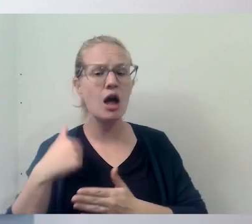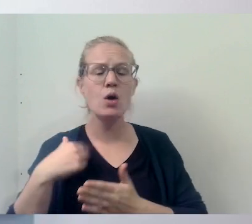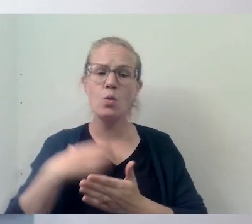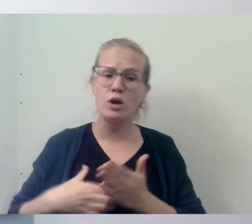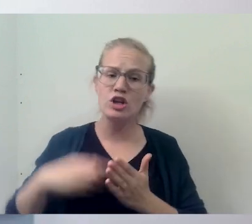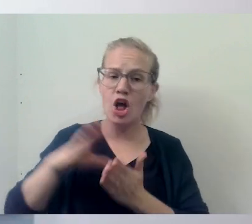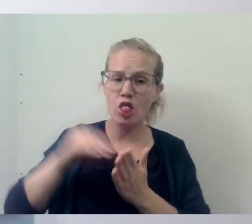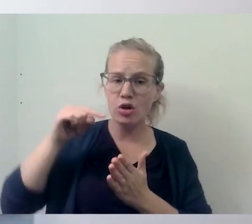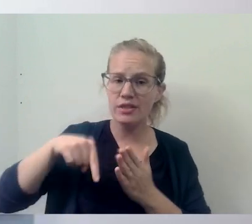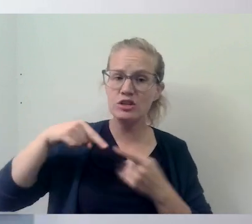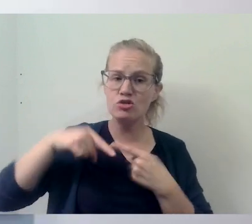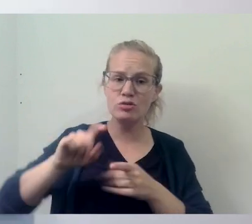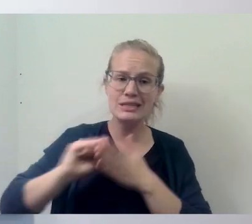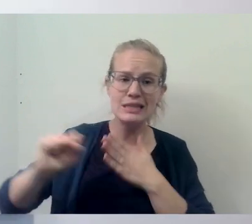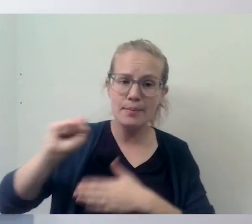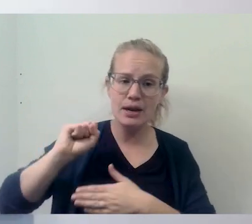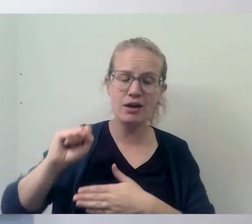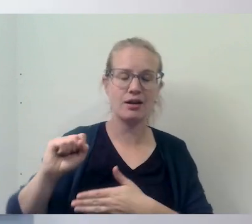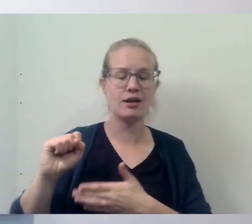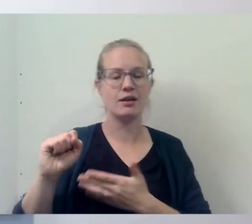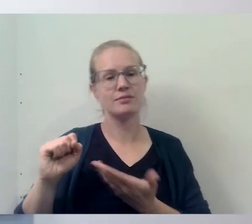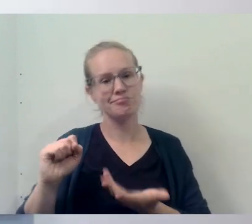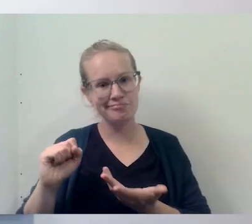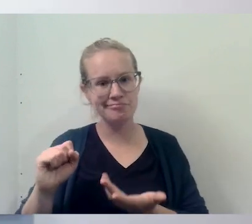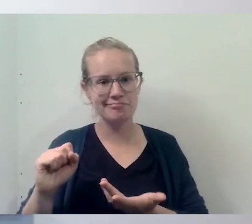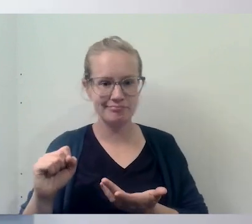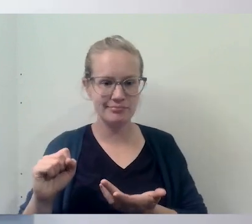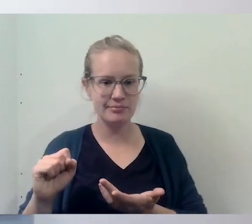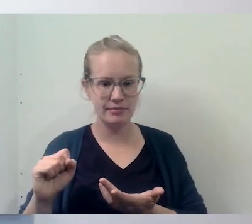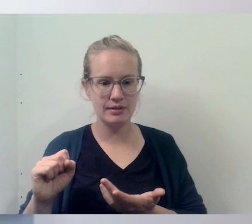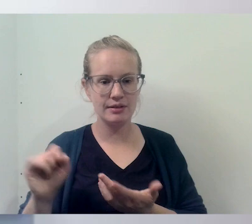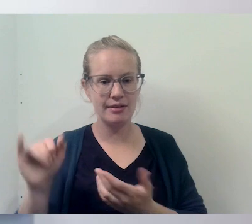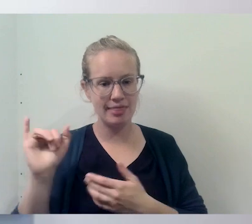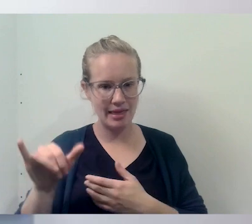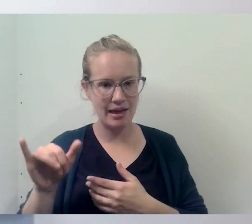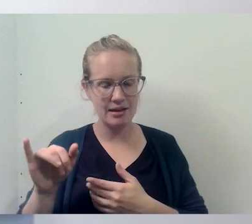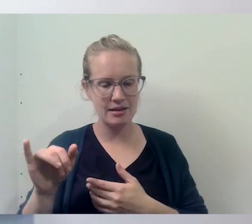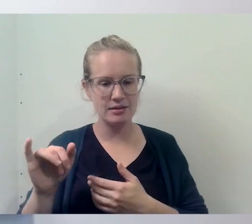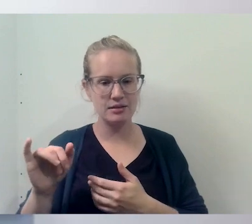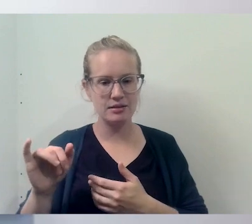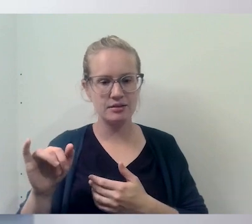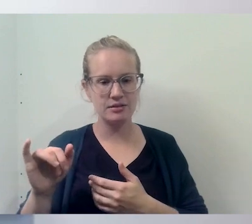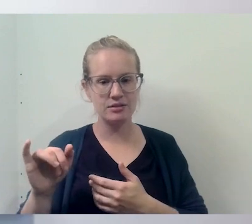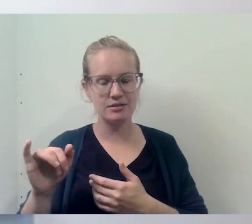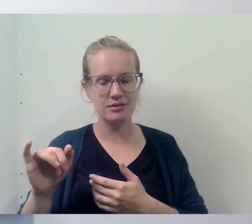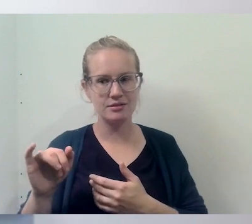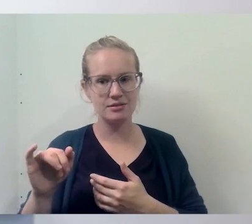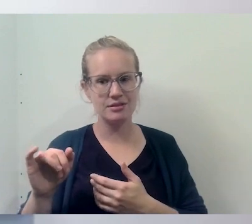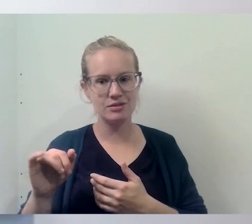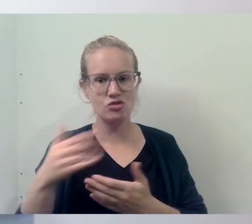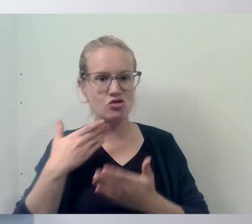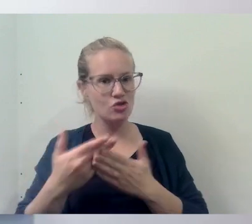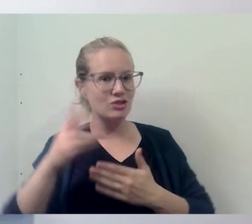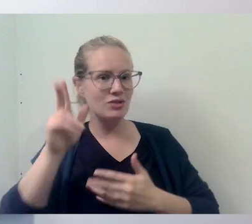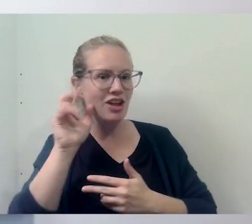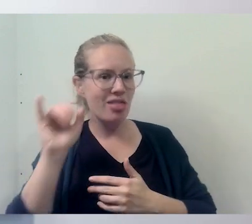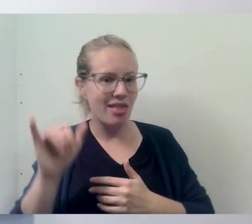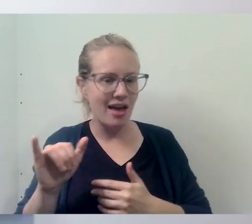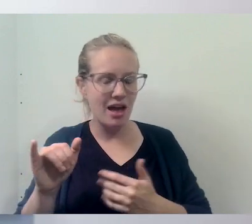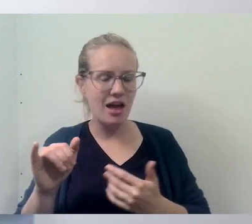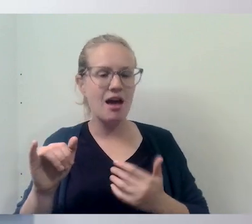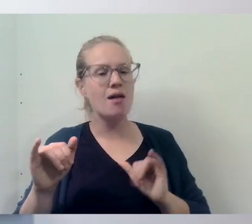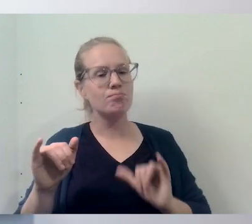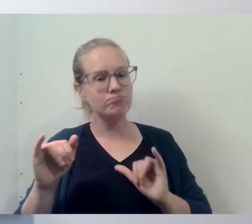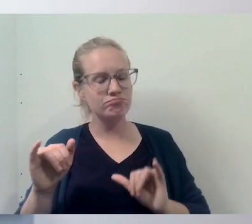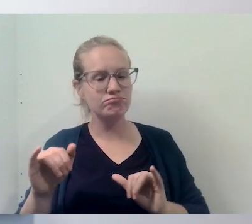learned this in the seminary, you know, and it, and that's sort of like, it's refreshing to hear that, you know, so